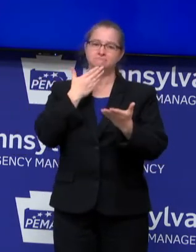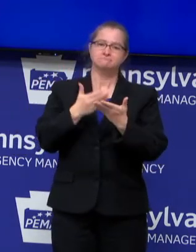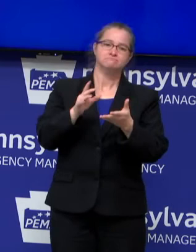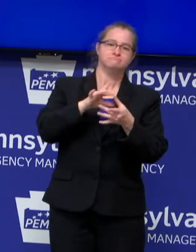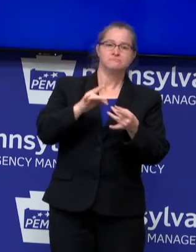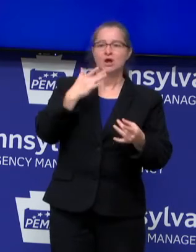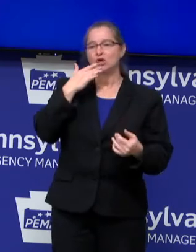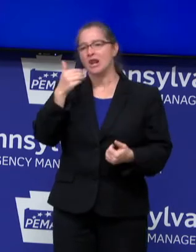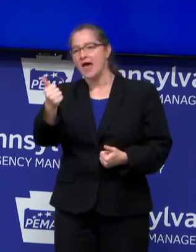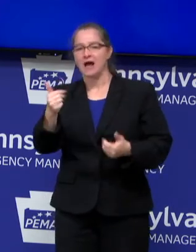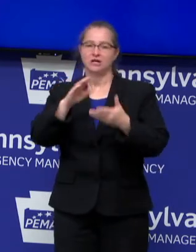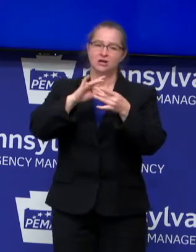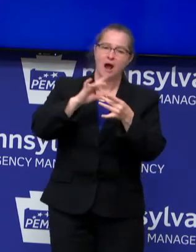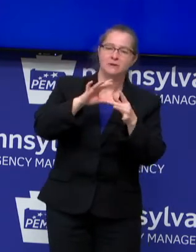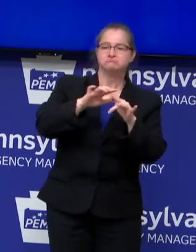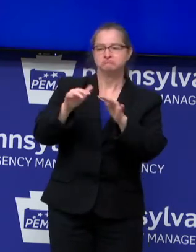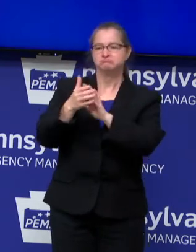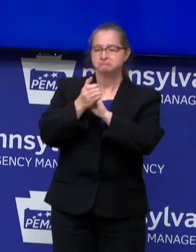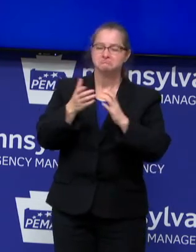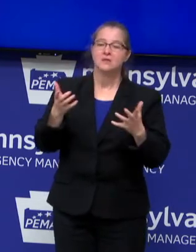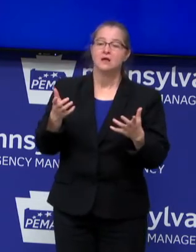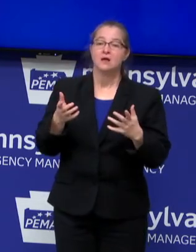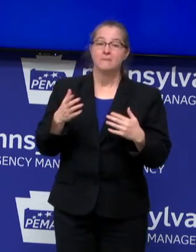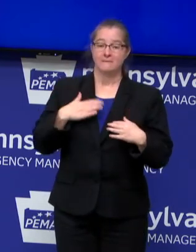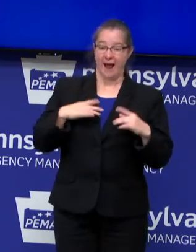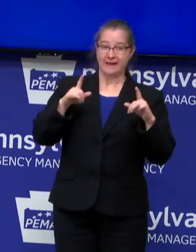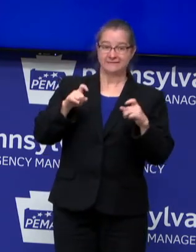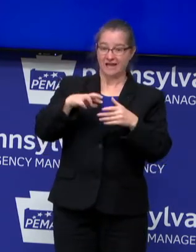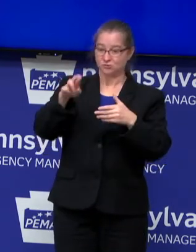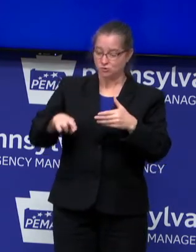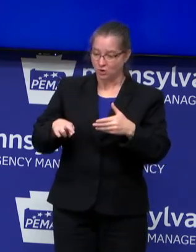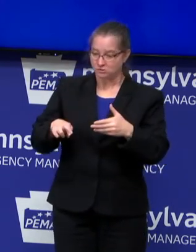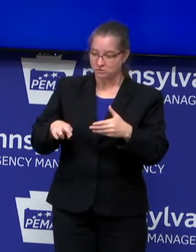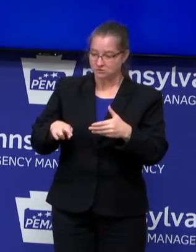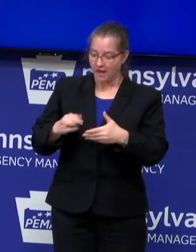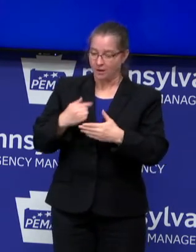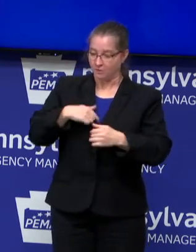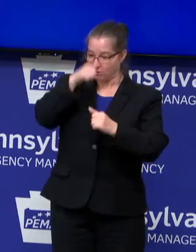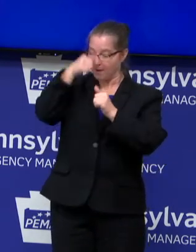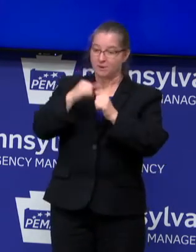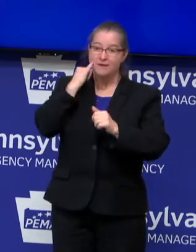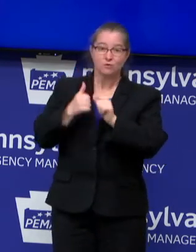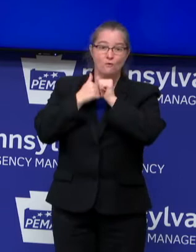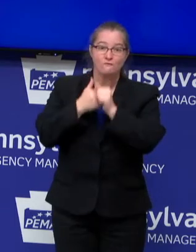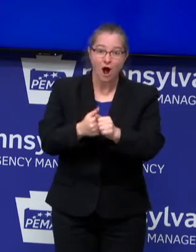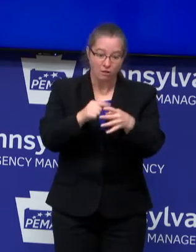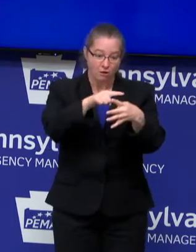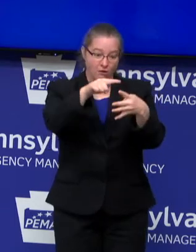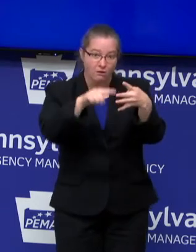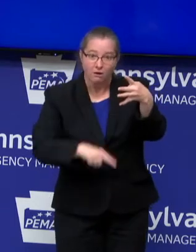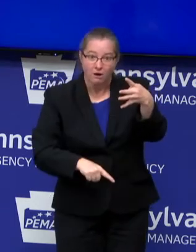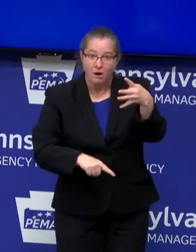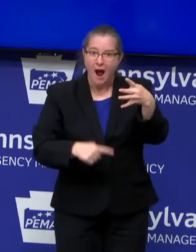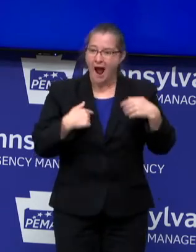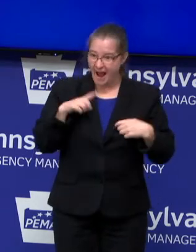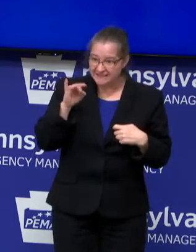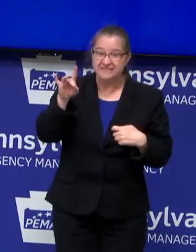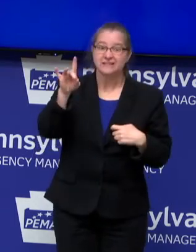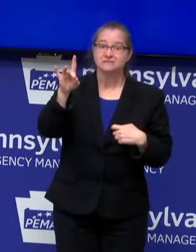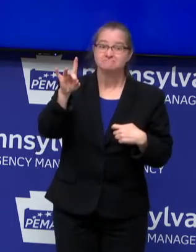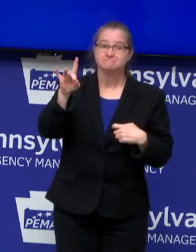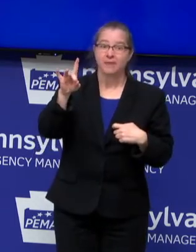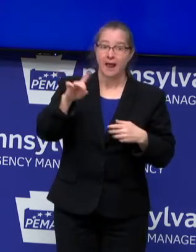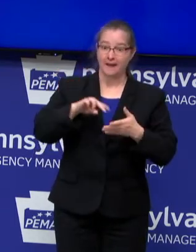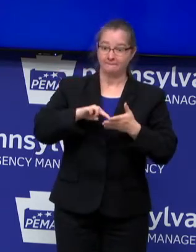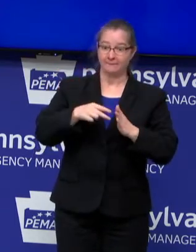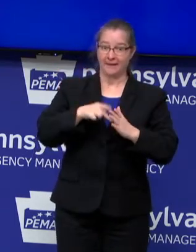But my test results are a reminder that even if you follow every precaution, which I have, there's no guarantee,